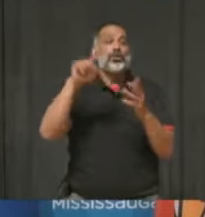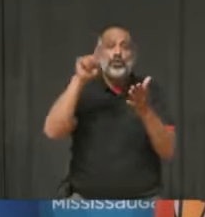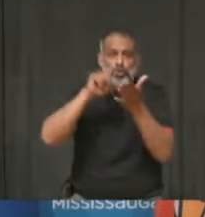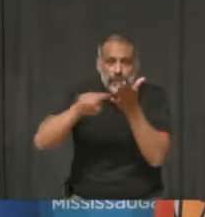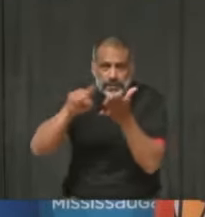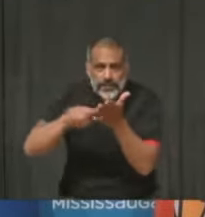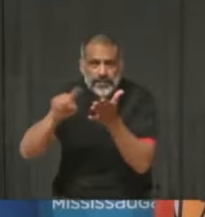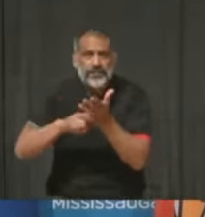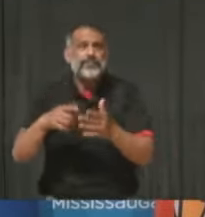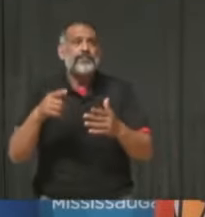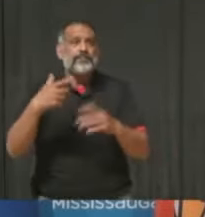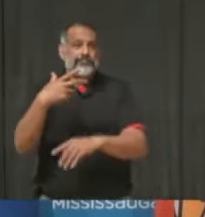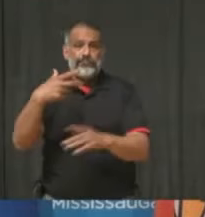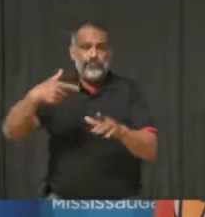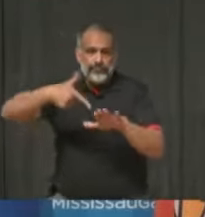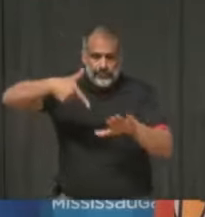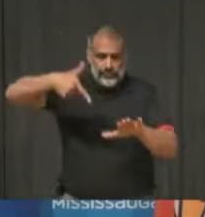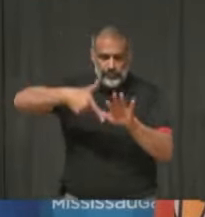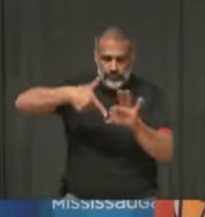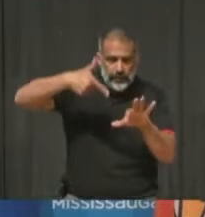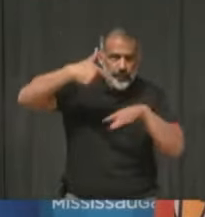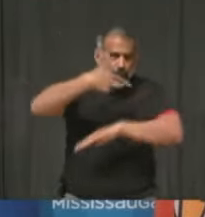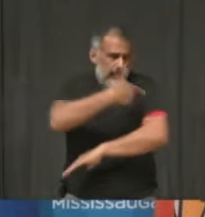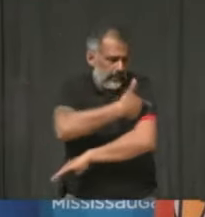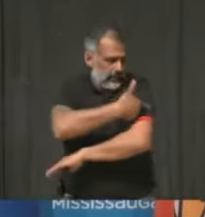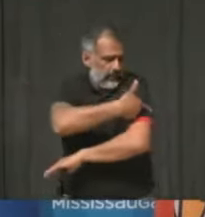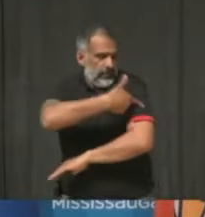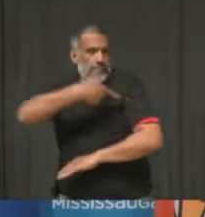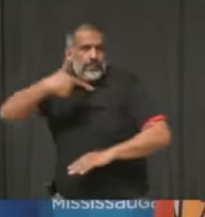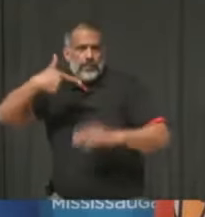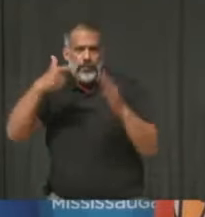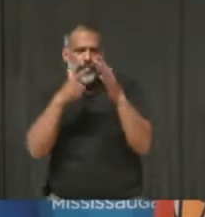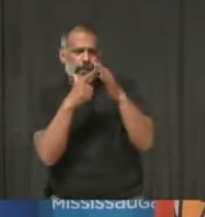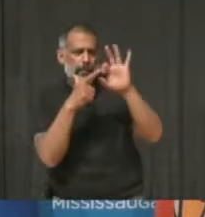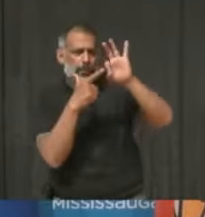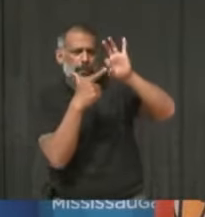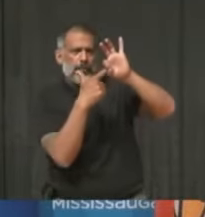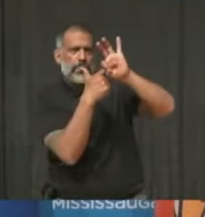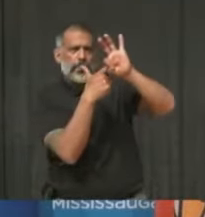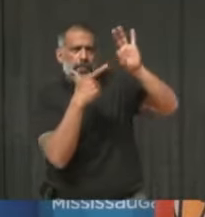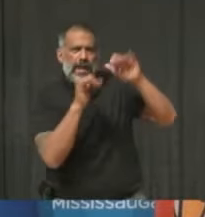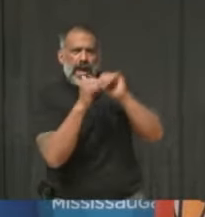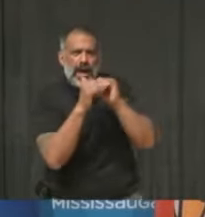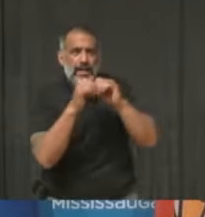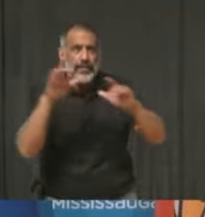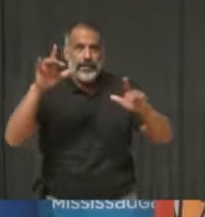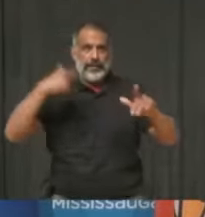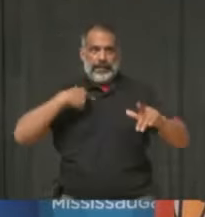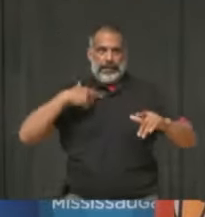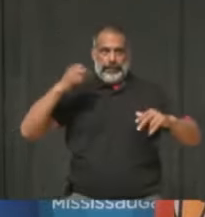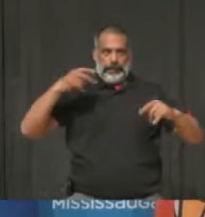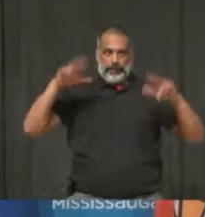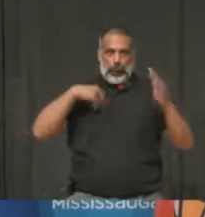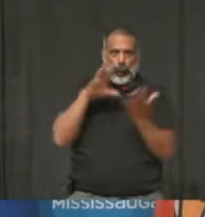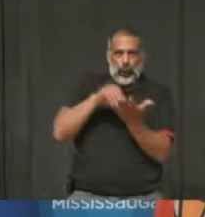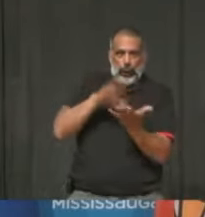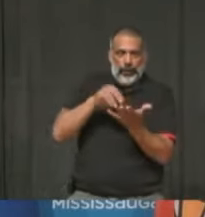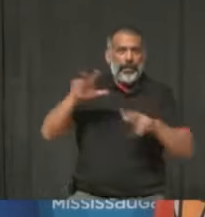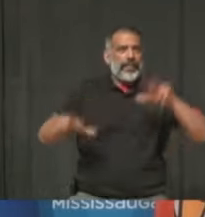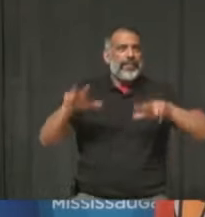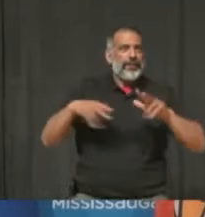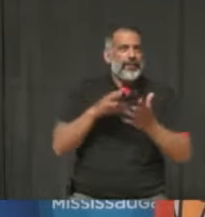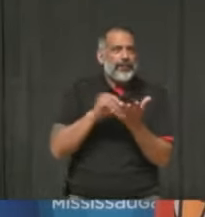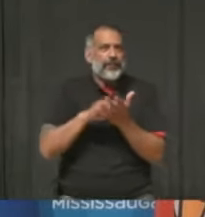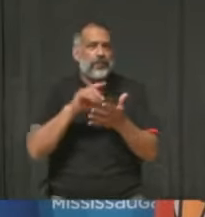vaccination, which, you know, that's the trophy position that everyone wants to be in. So there's a number of different